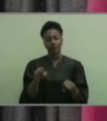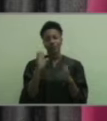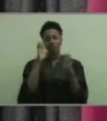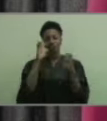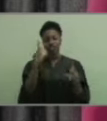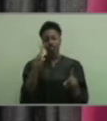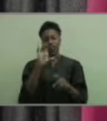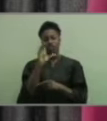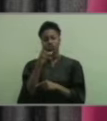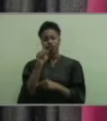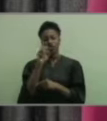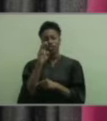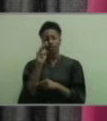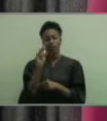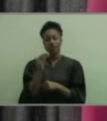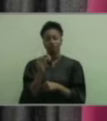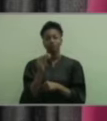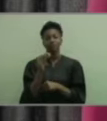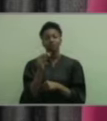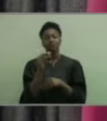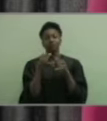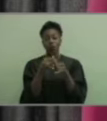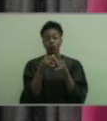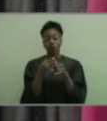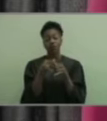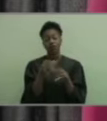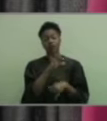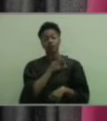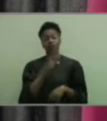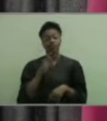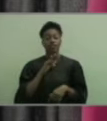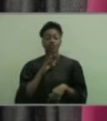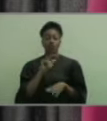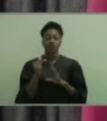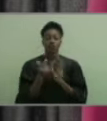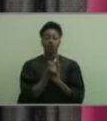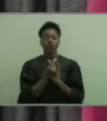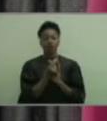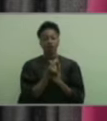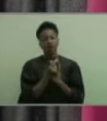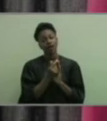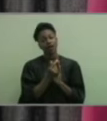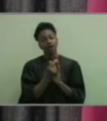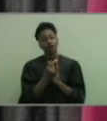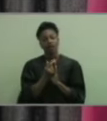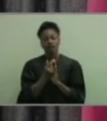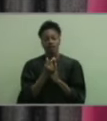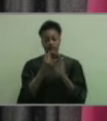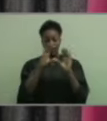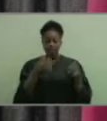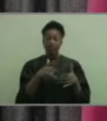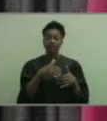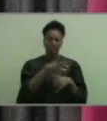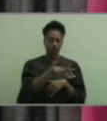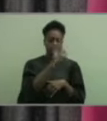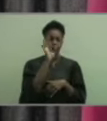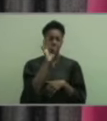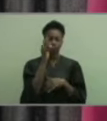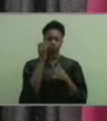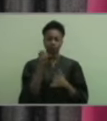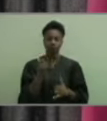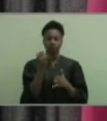Foundation to the faculty member who has been nominated by our graduating class this year as this year's